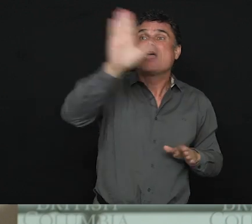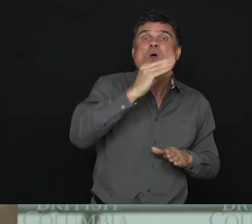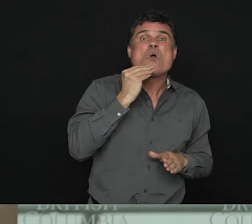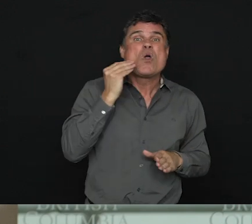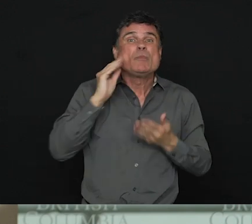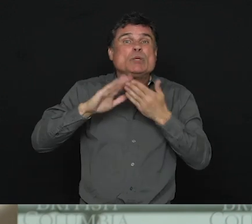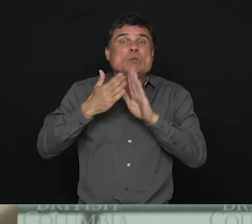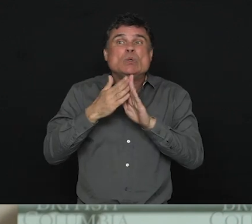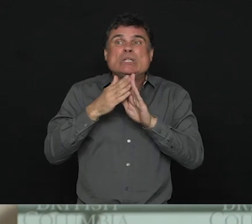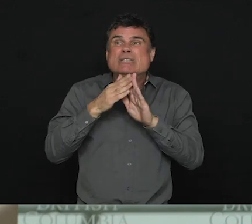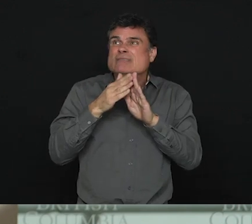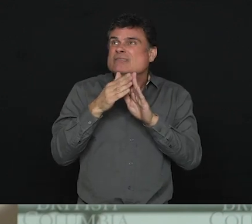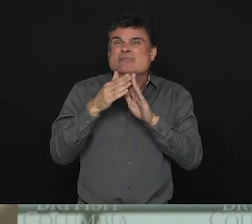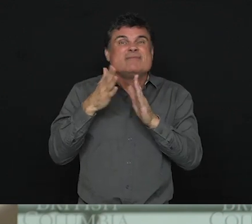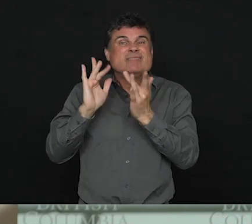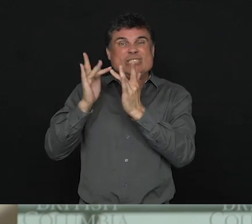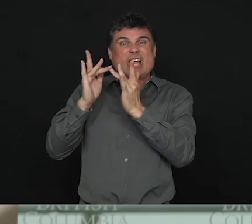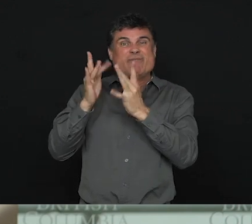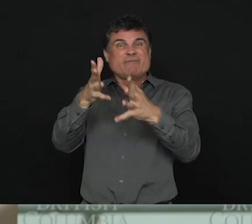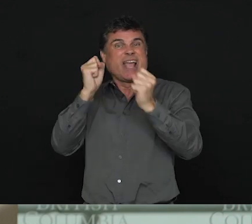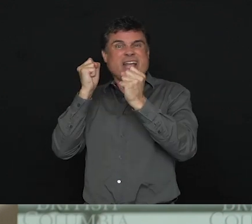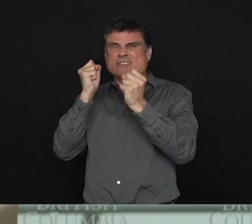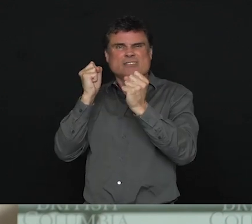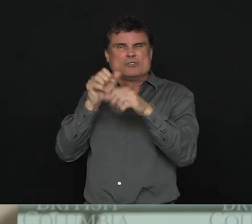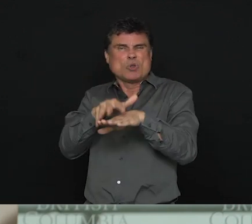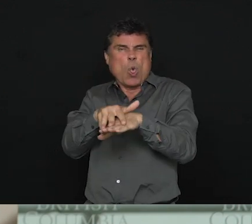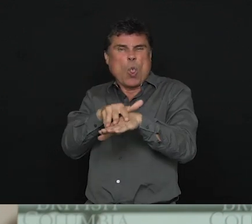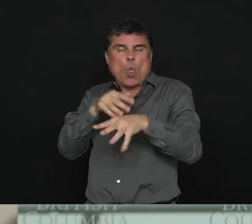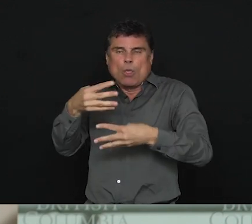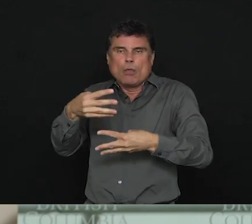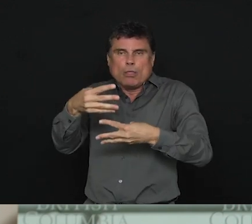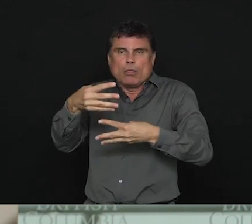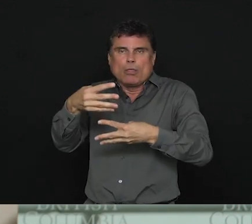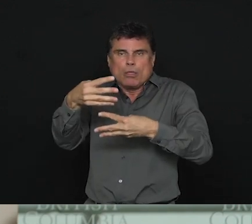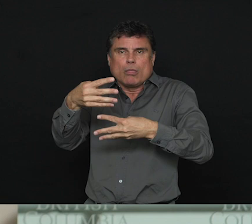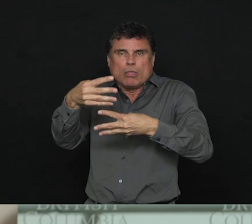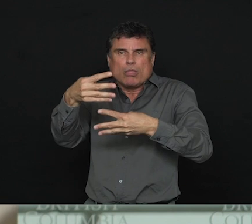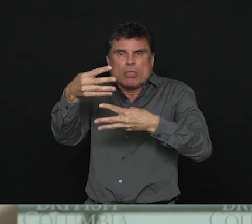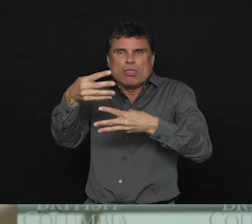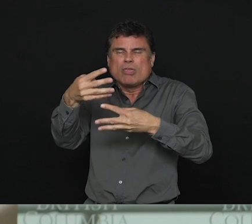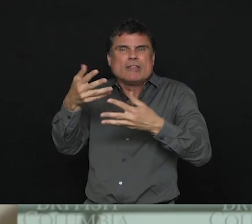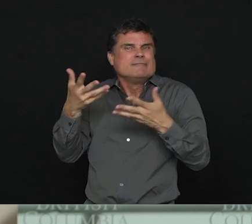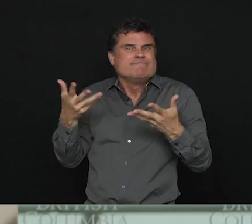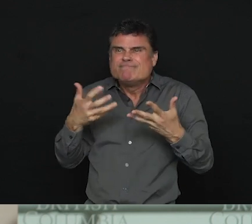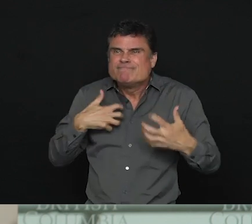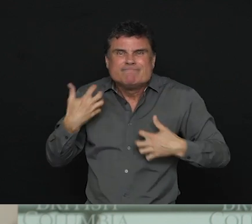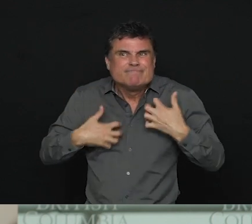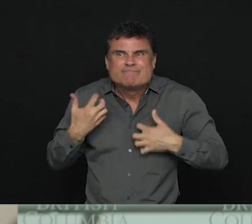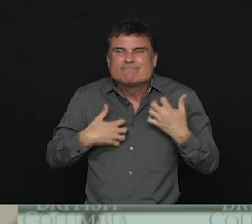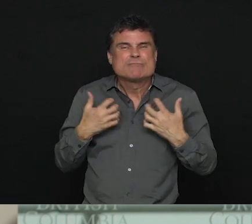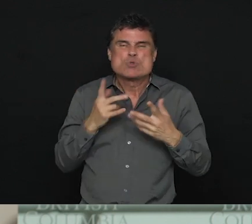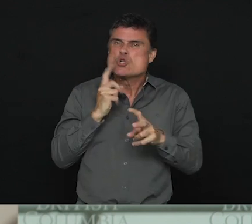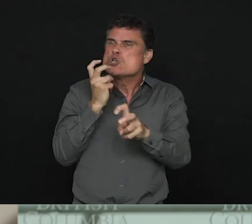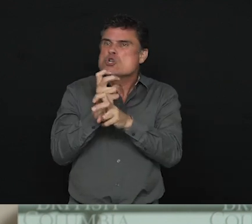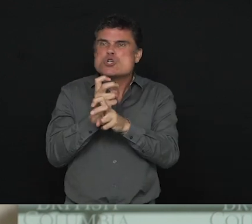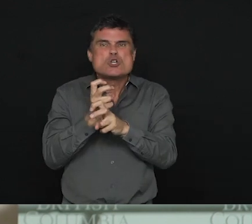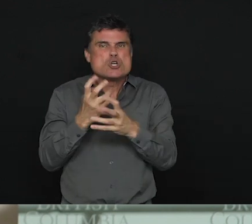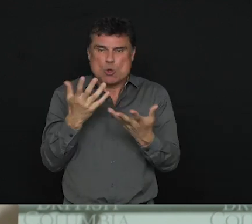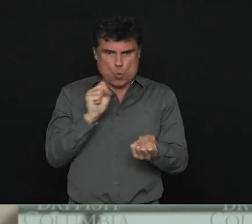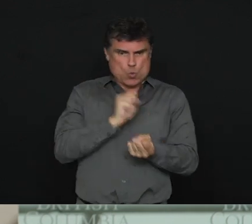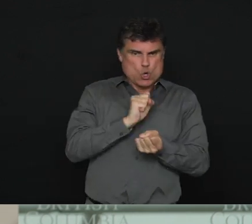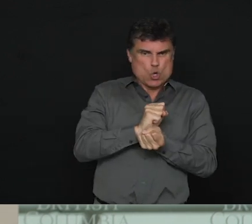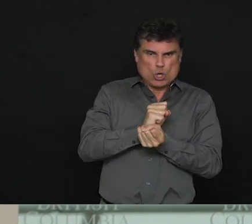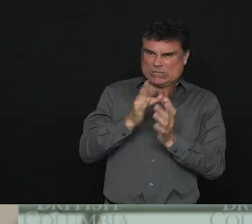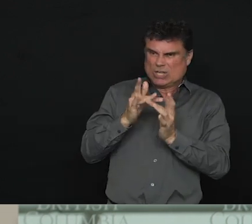difficult to work and learn from home. Our response to the pandemic has also meant that communication networks throughout the province